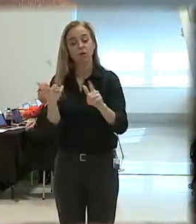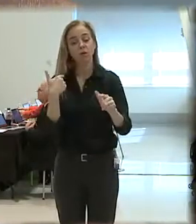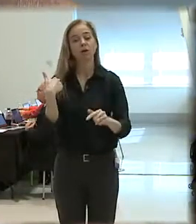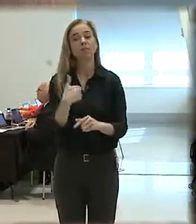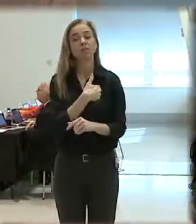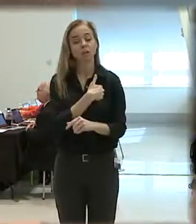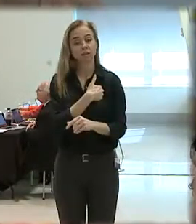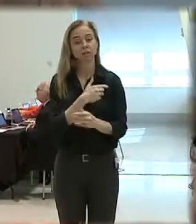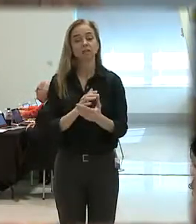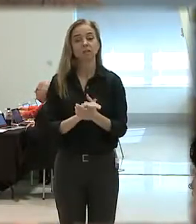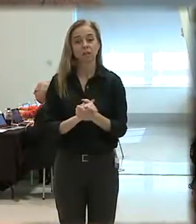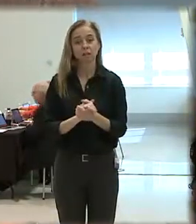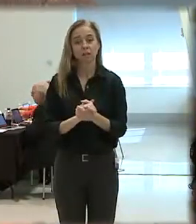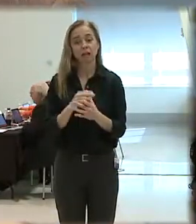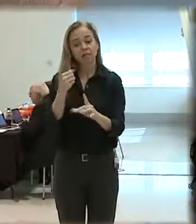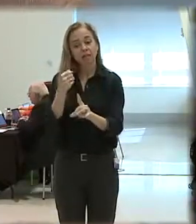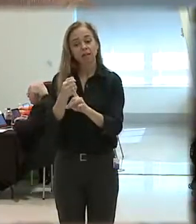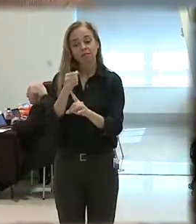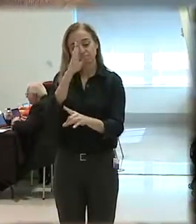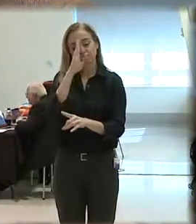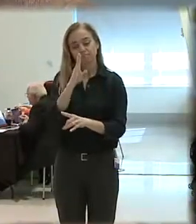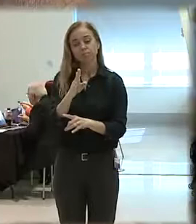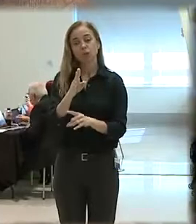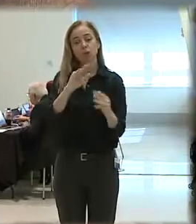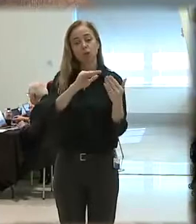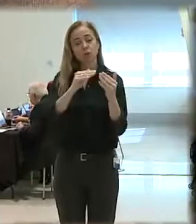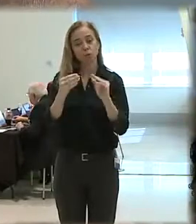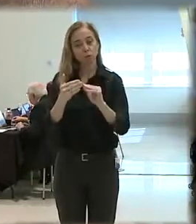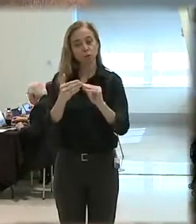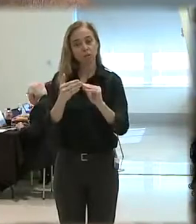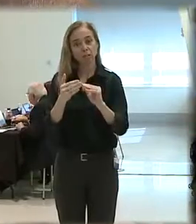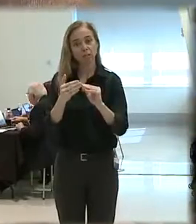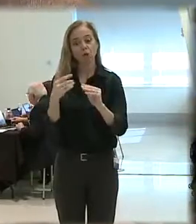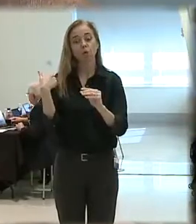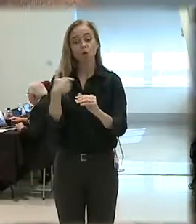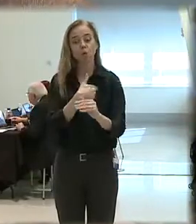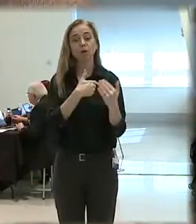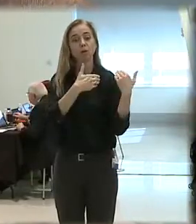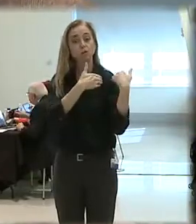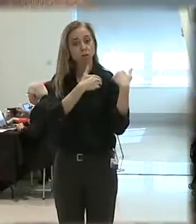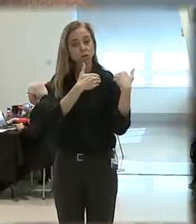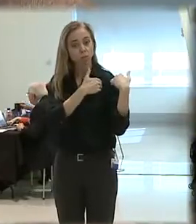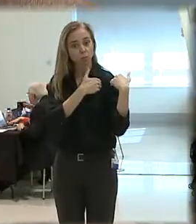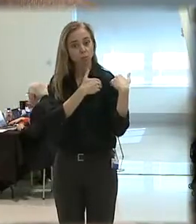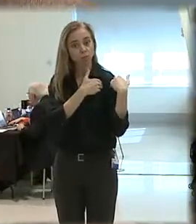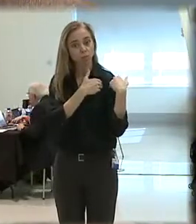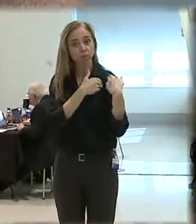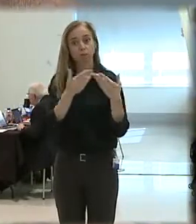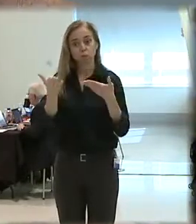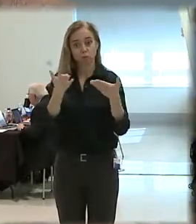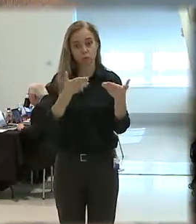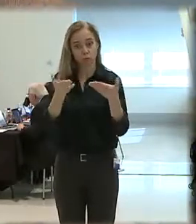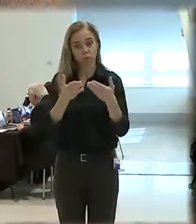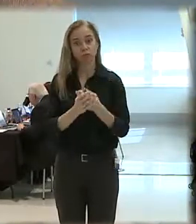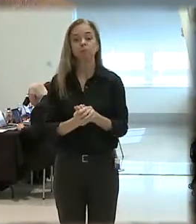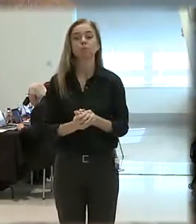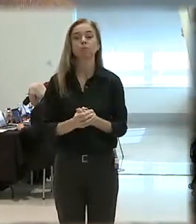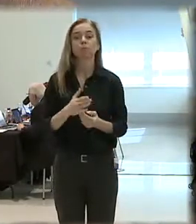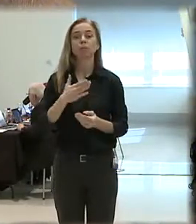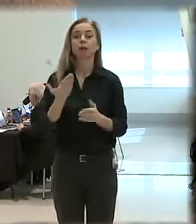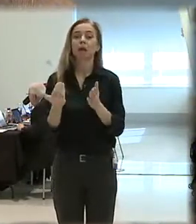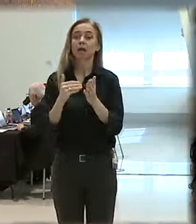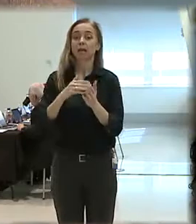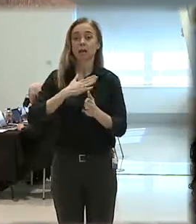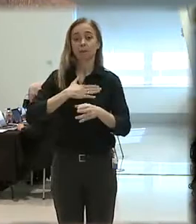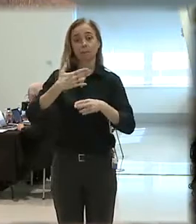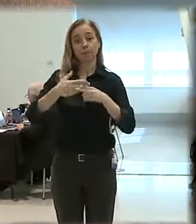and the collective impact upon the community of citizens we are institutionally responsible and ultimately to serve. My name is Sim